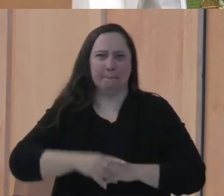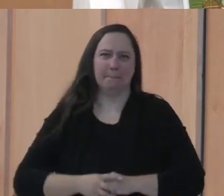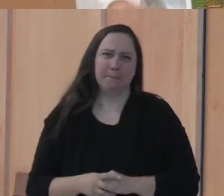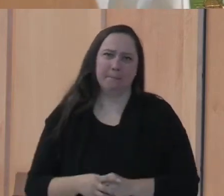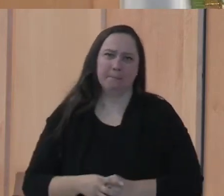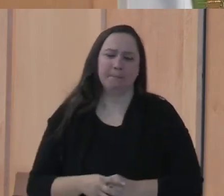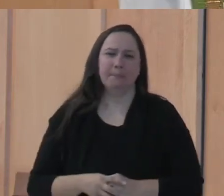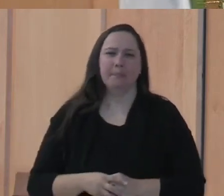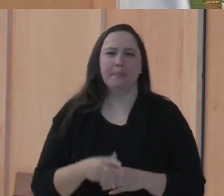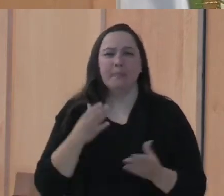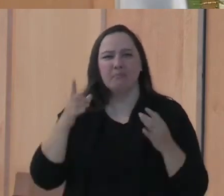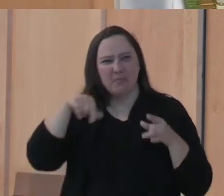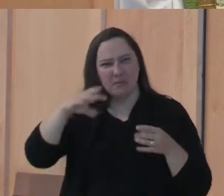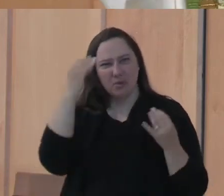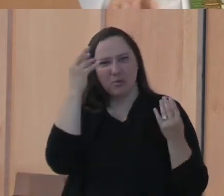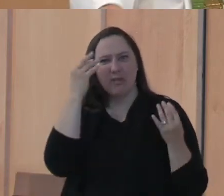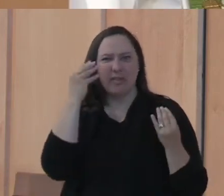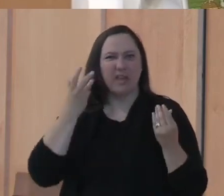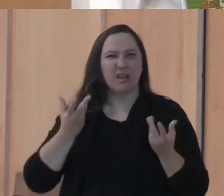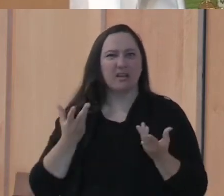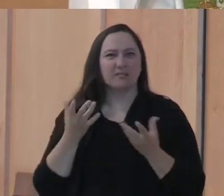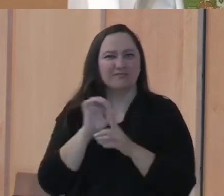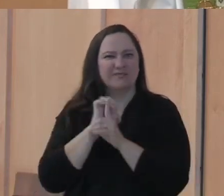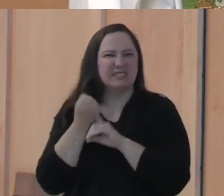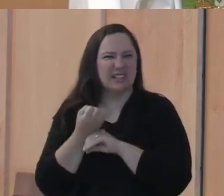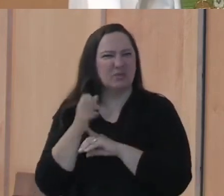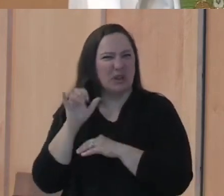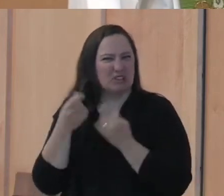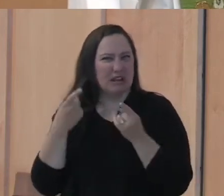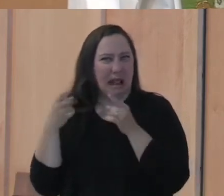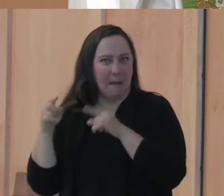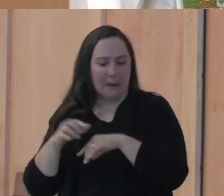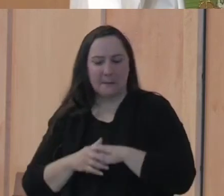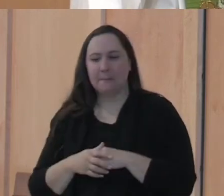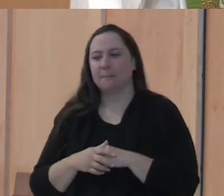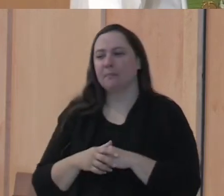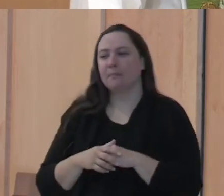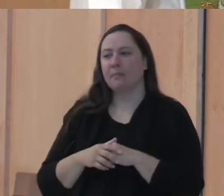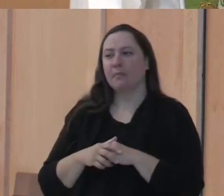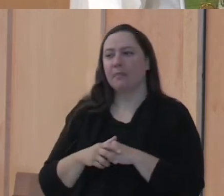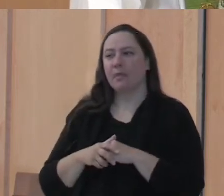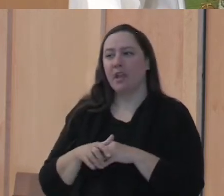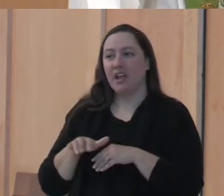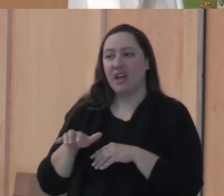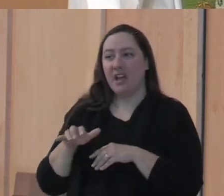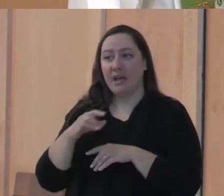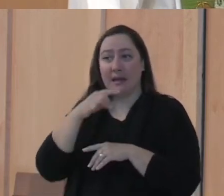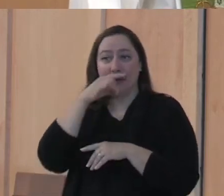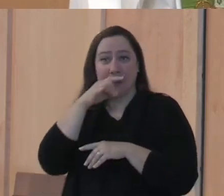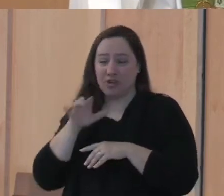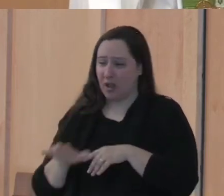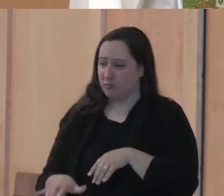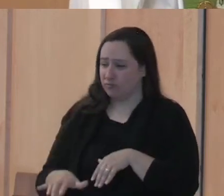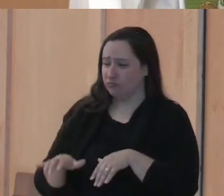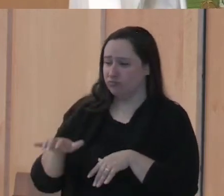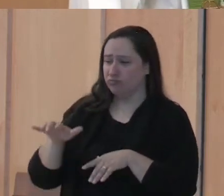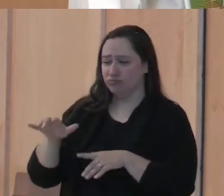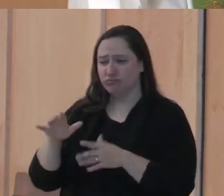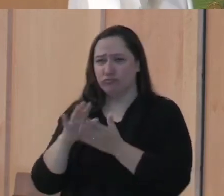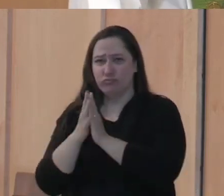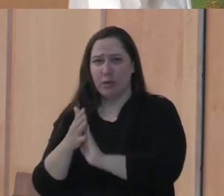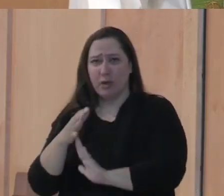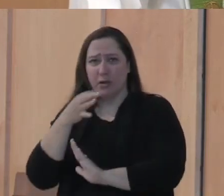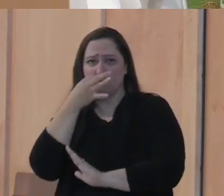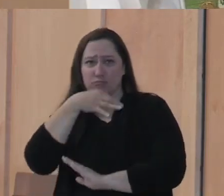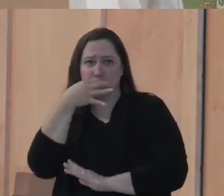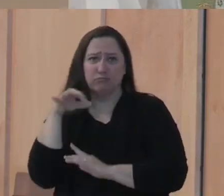And maybe you can think of situations where that can happen. The child who goes through confirmation class and is confirmed, but